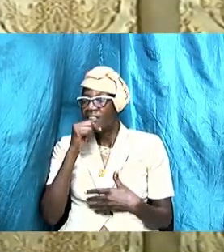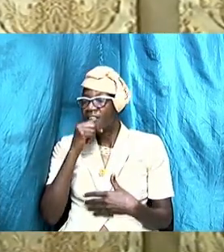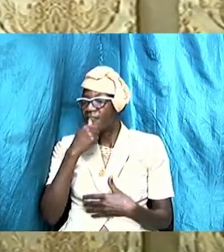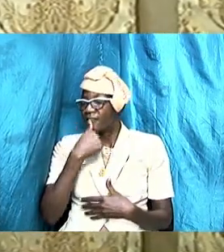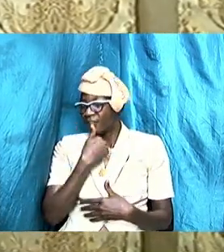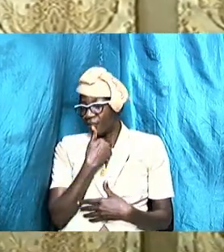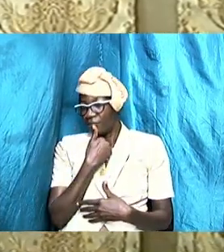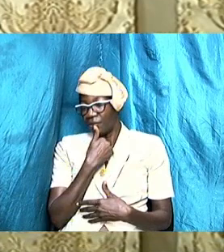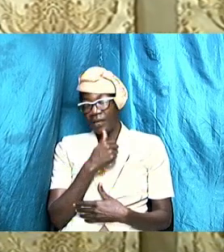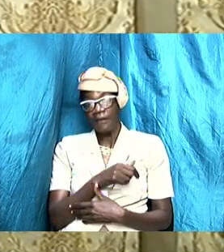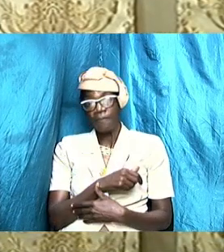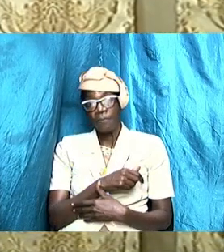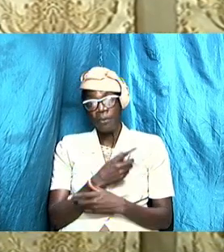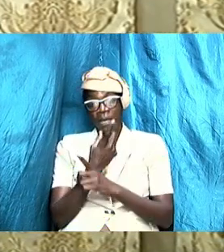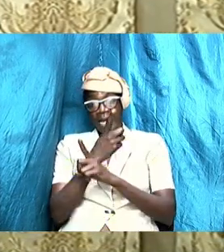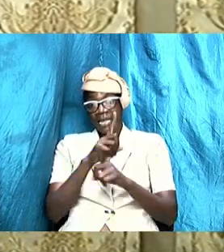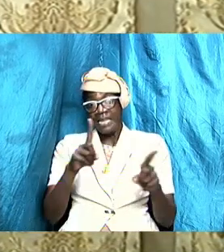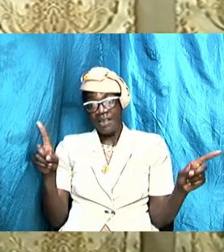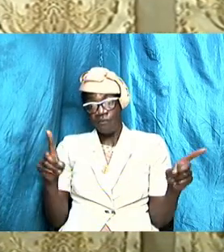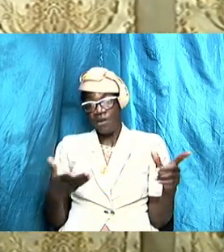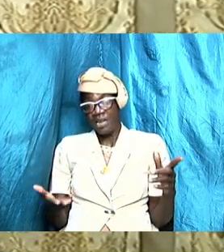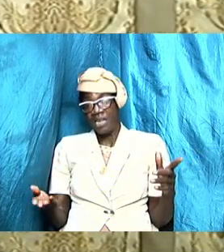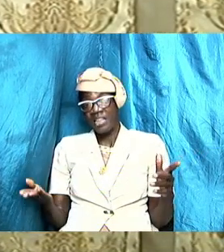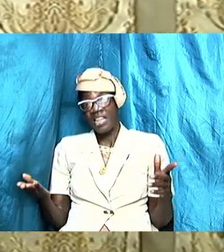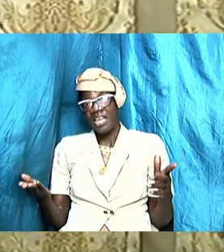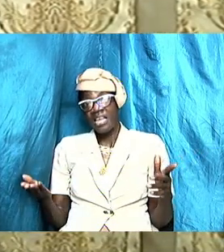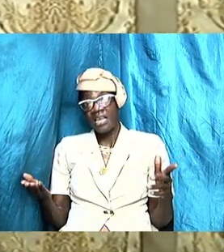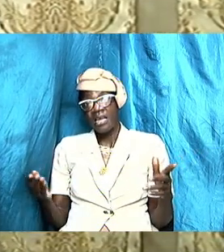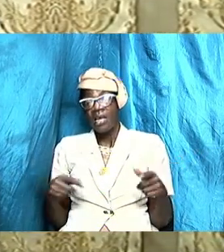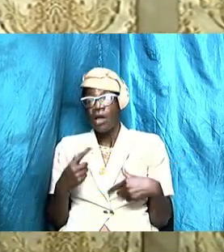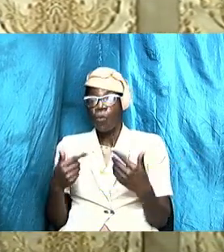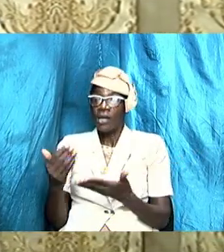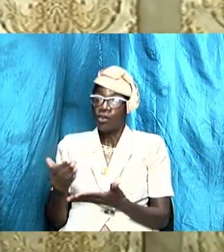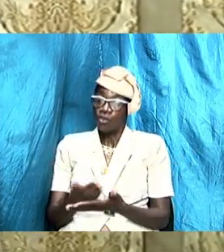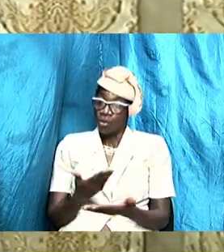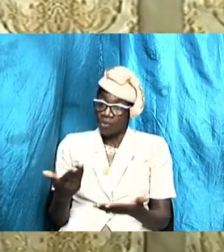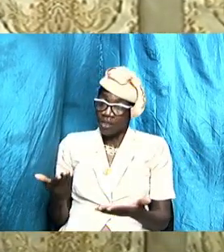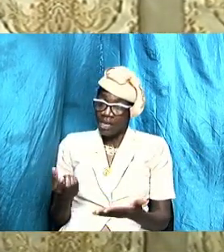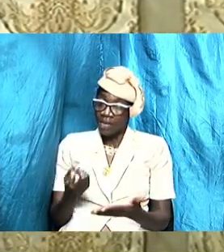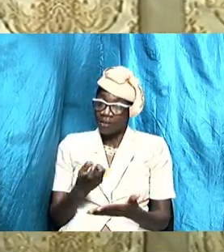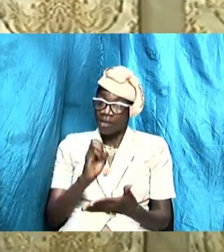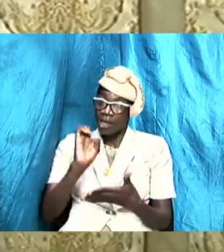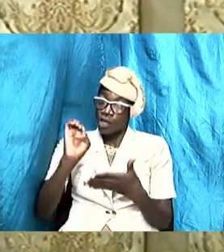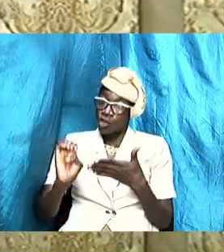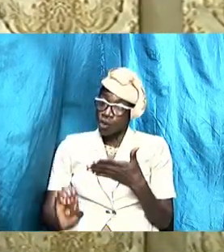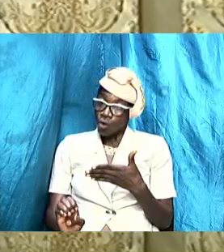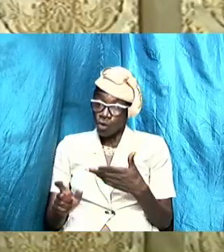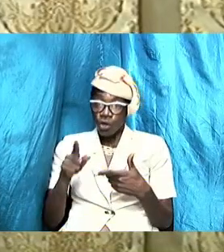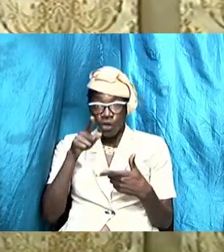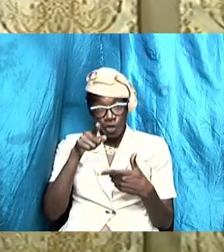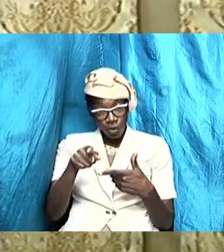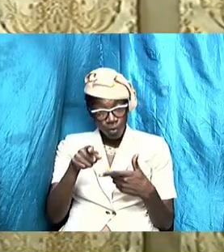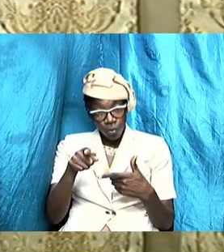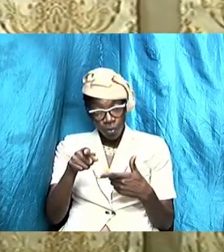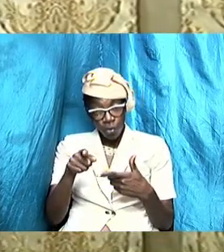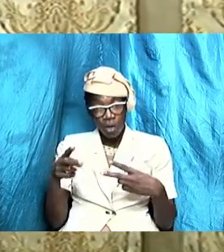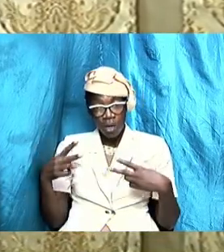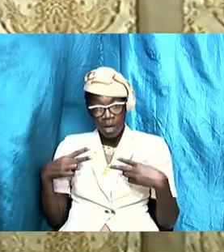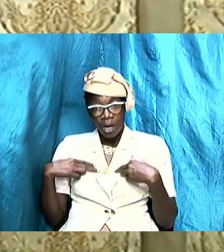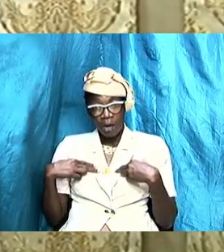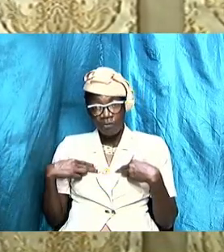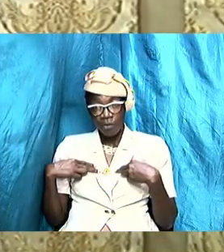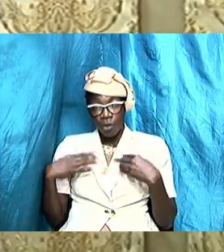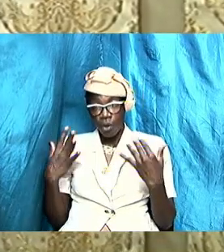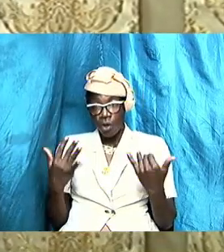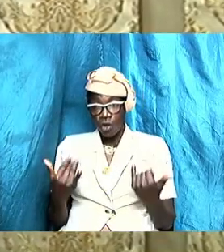it is a different thing you know when certain things have been done and you have to now